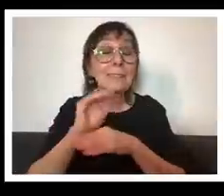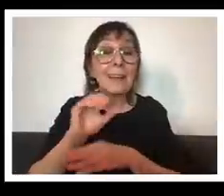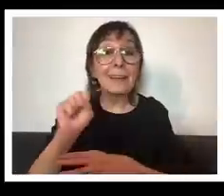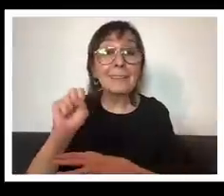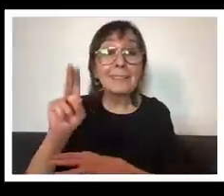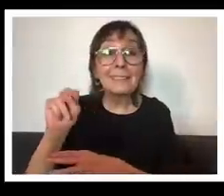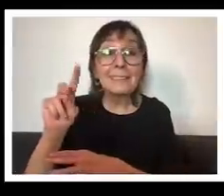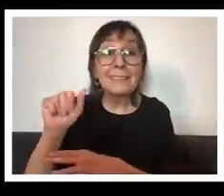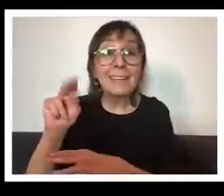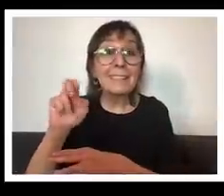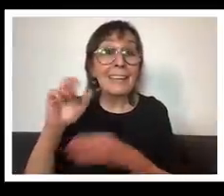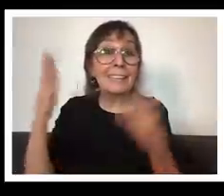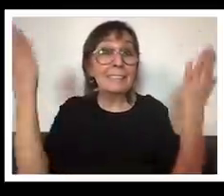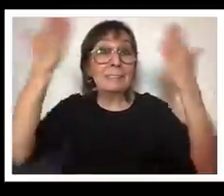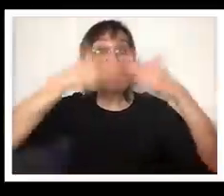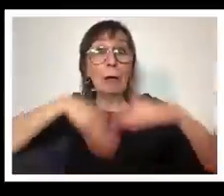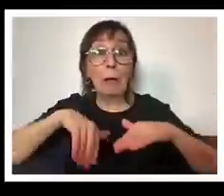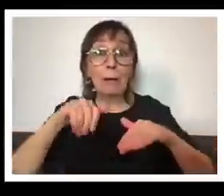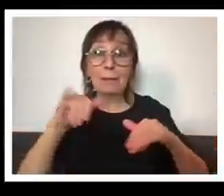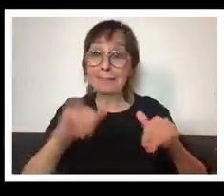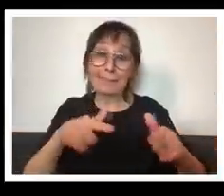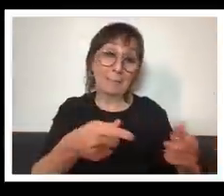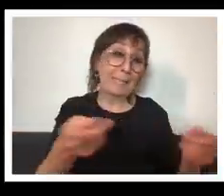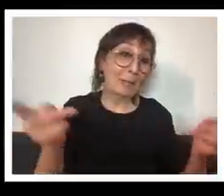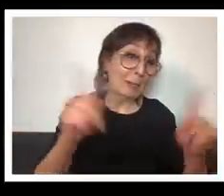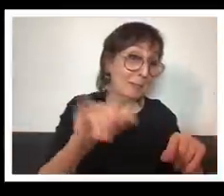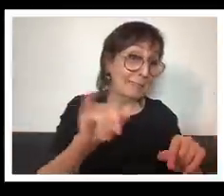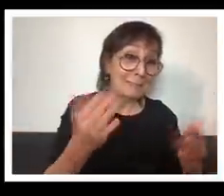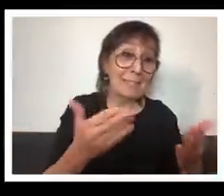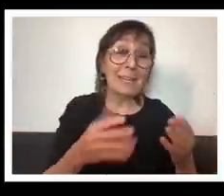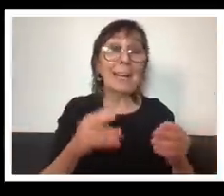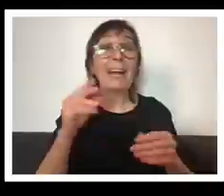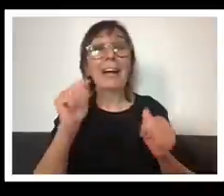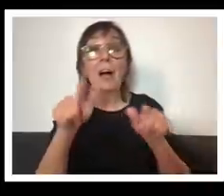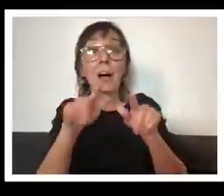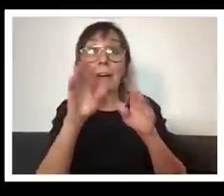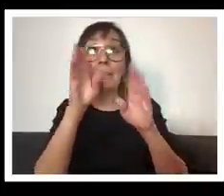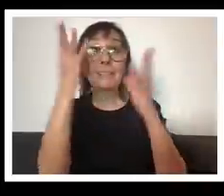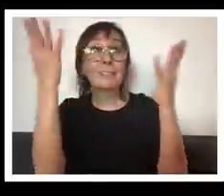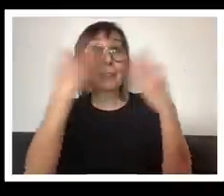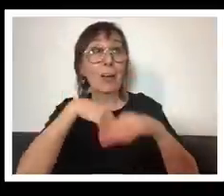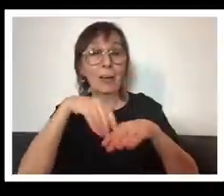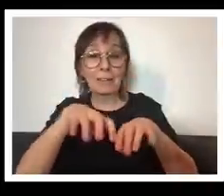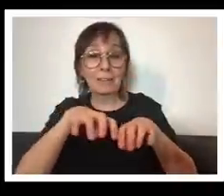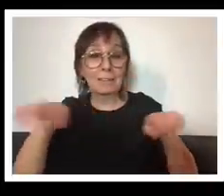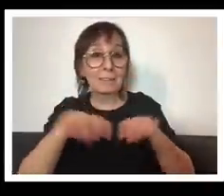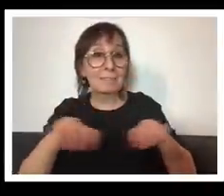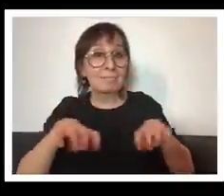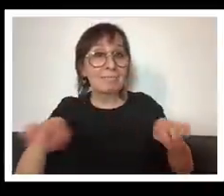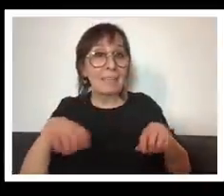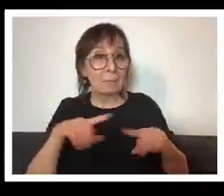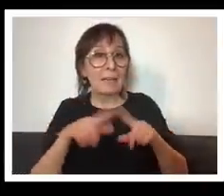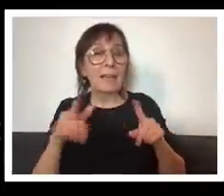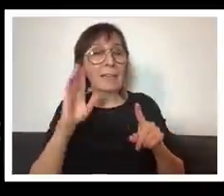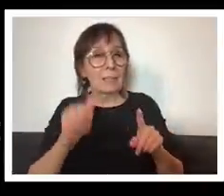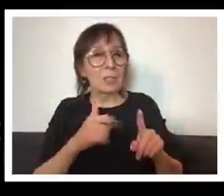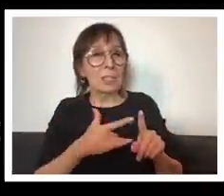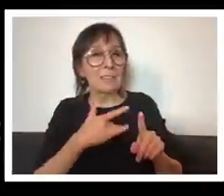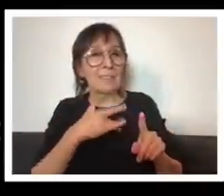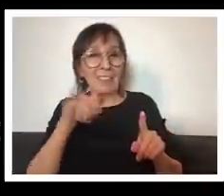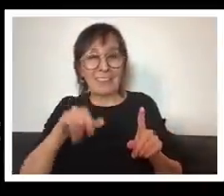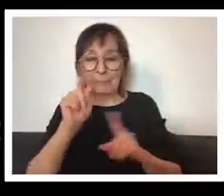there in the dark together like all the people on this call and most of the people in the film and we knew that it was a historic moment um